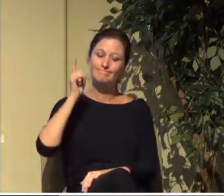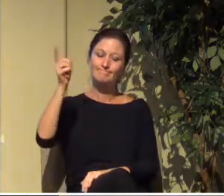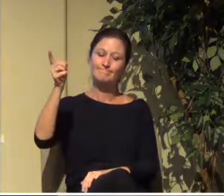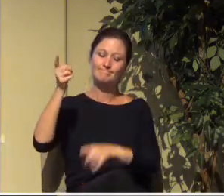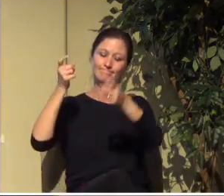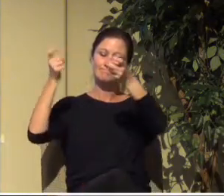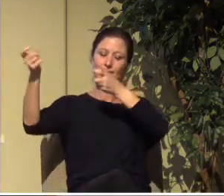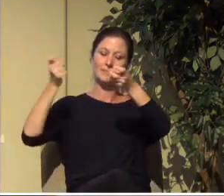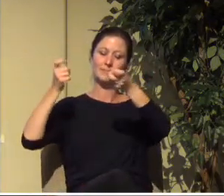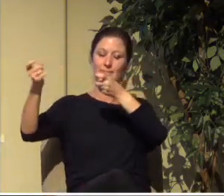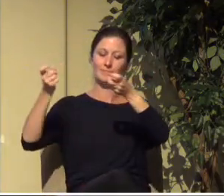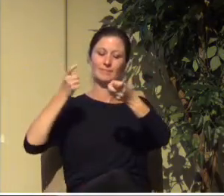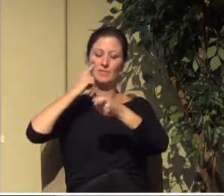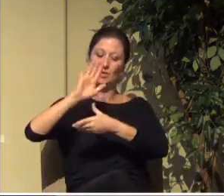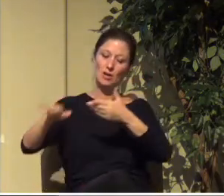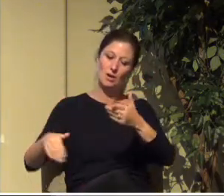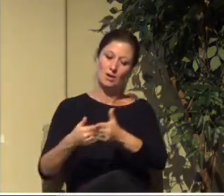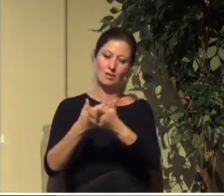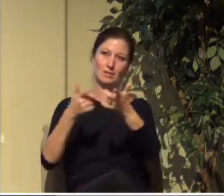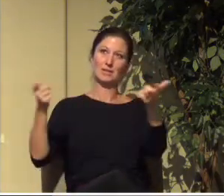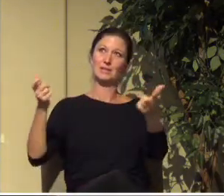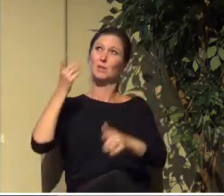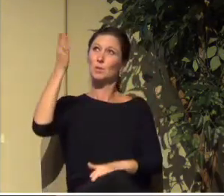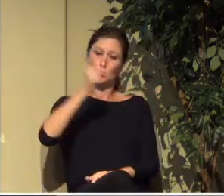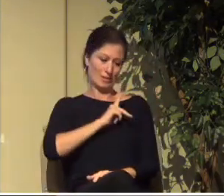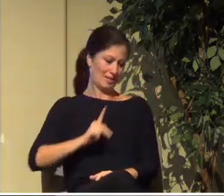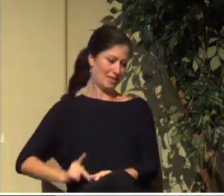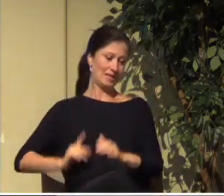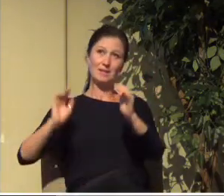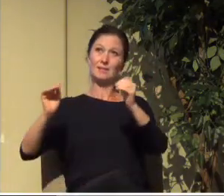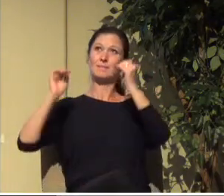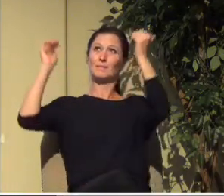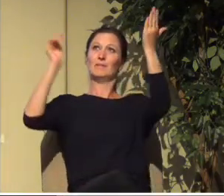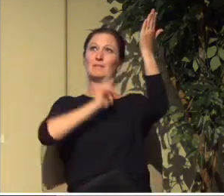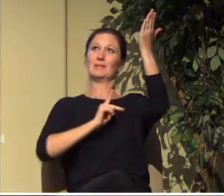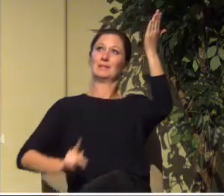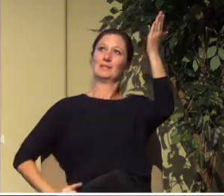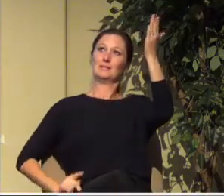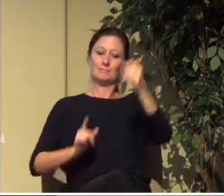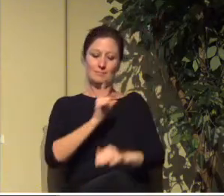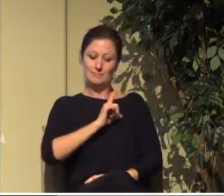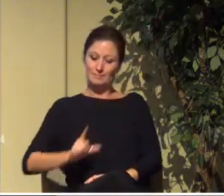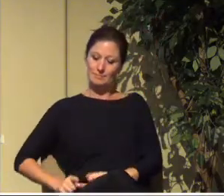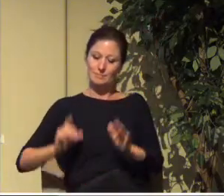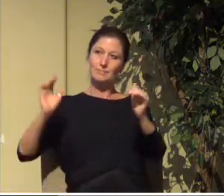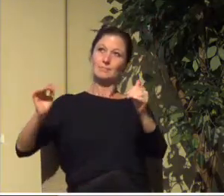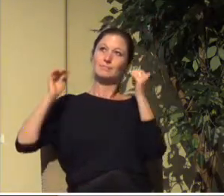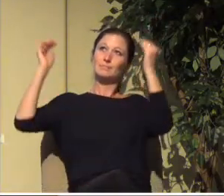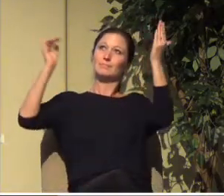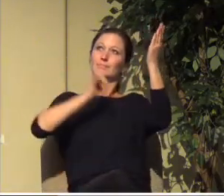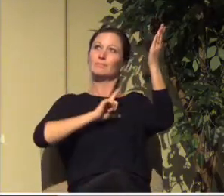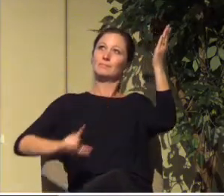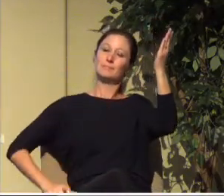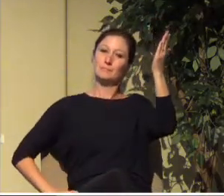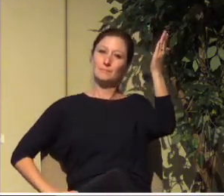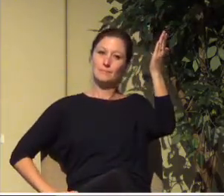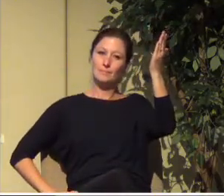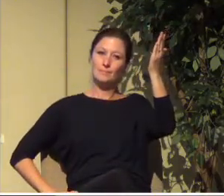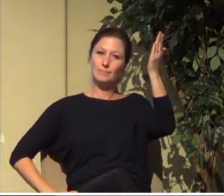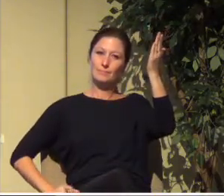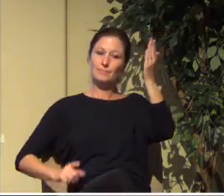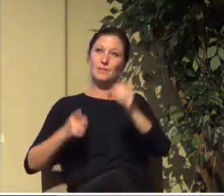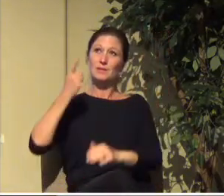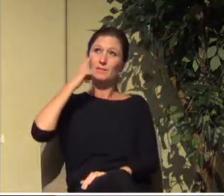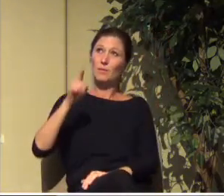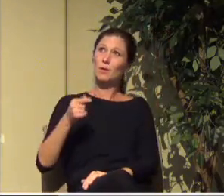you are the king of kings and the lord of lords you are the one by whom through whom and for whom all things were